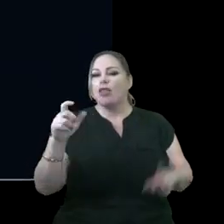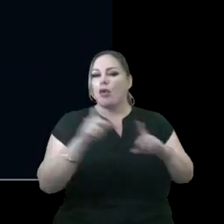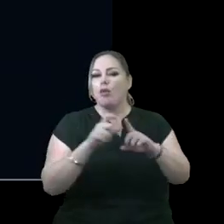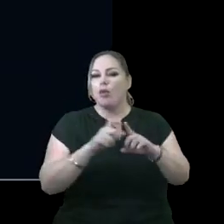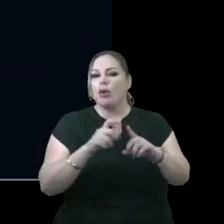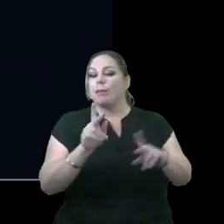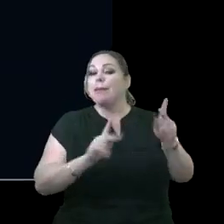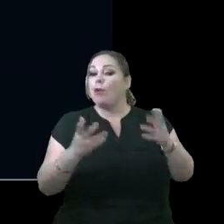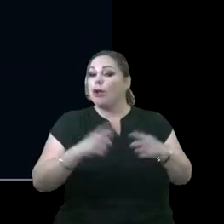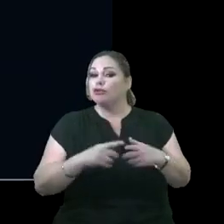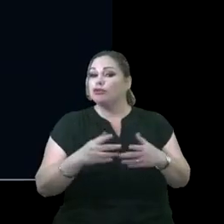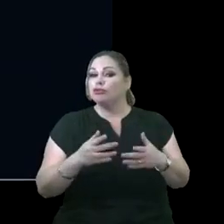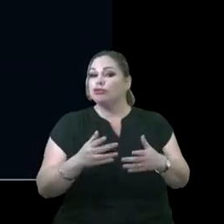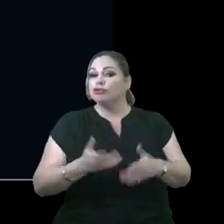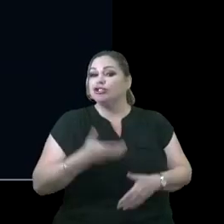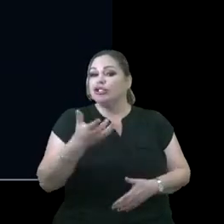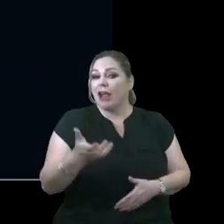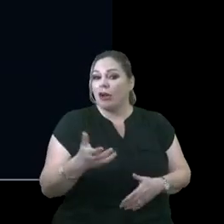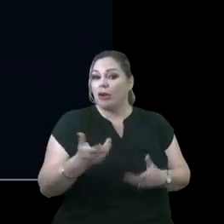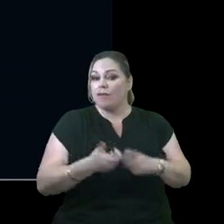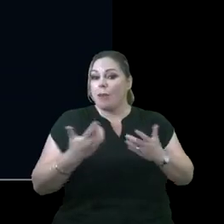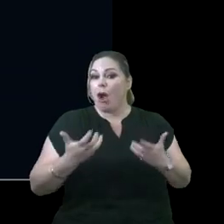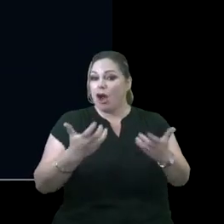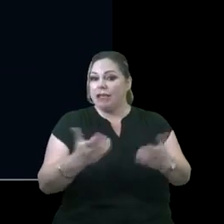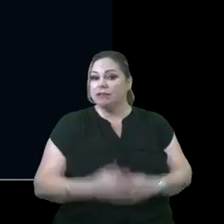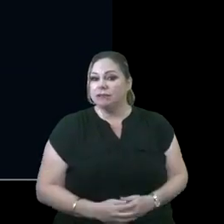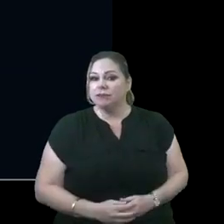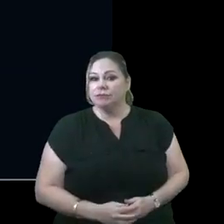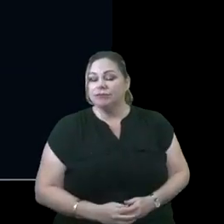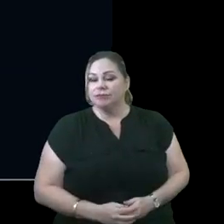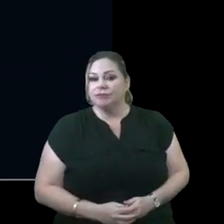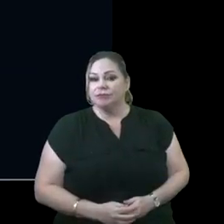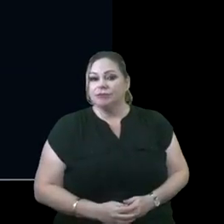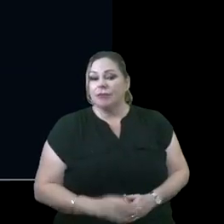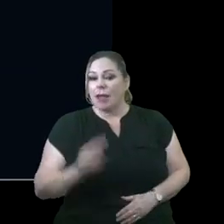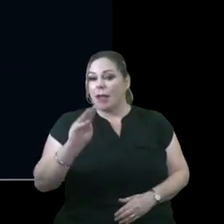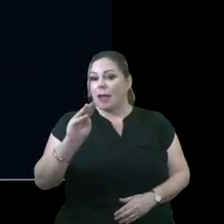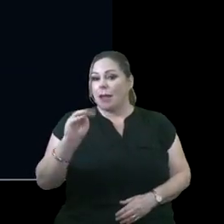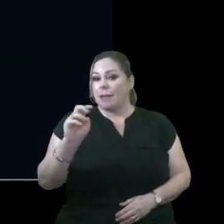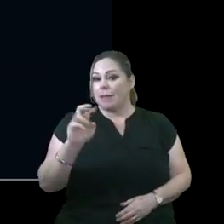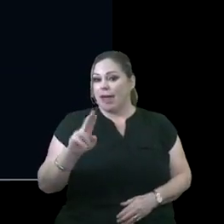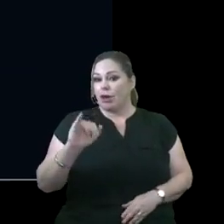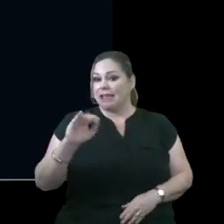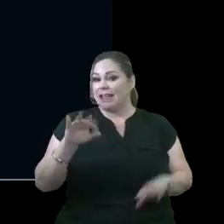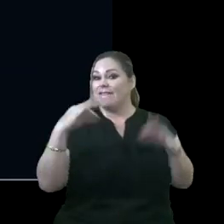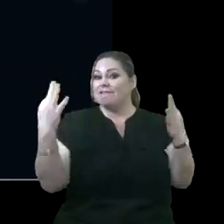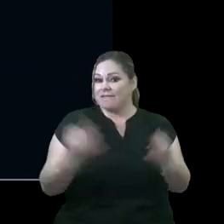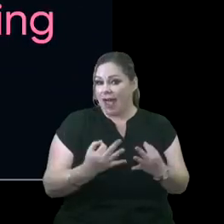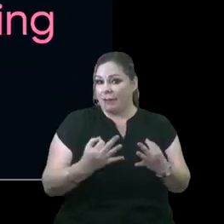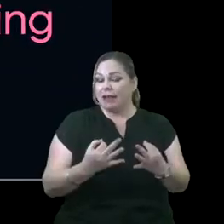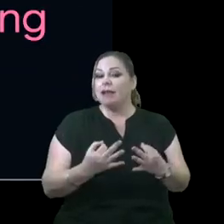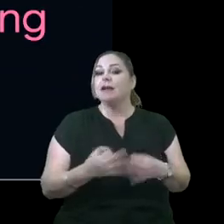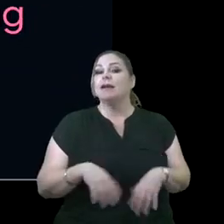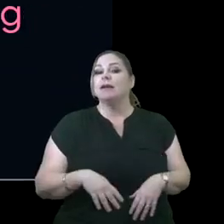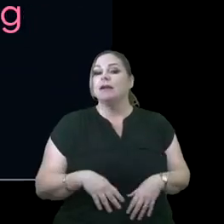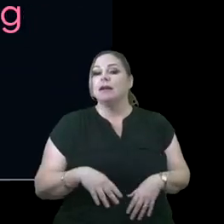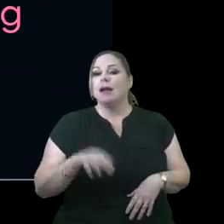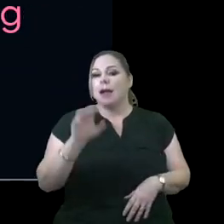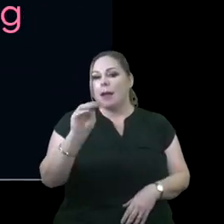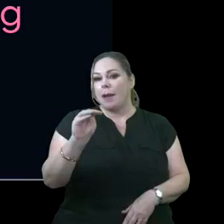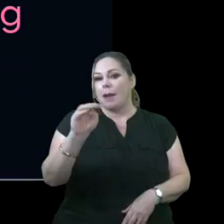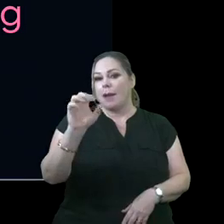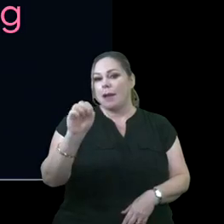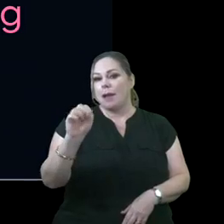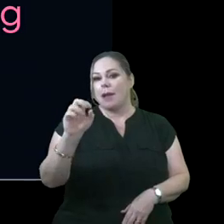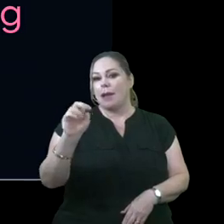may want to share in our audience on tonight. Our Maynard ISD family, again, menti.com